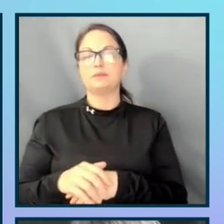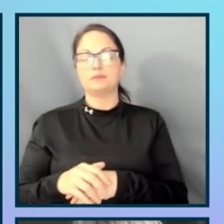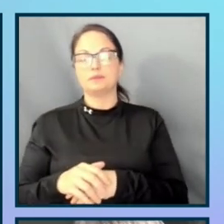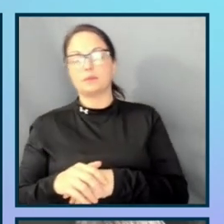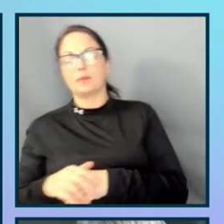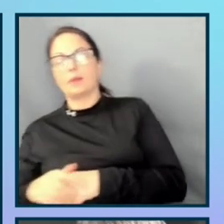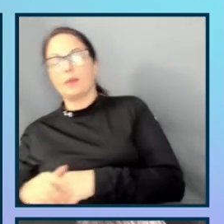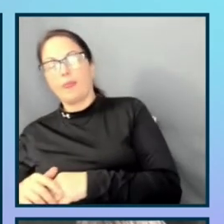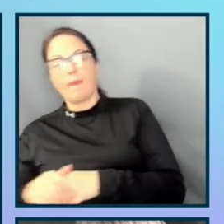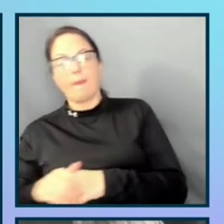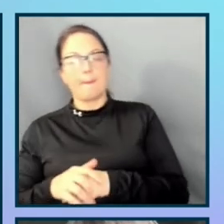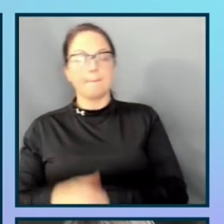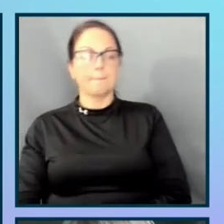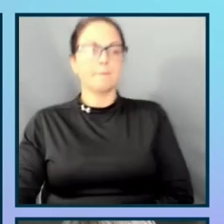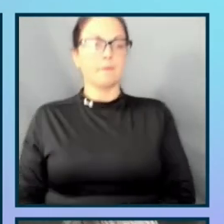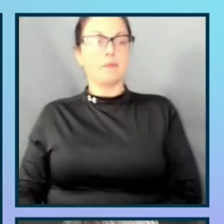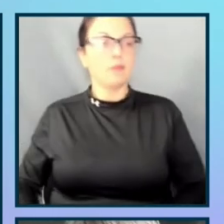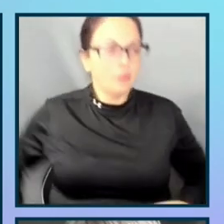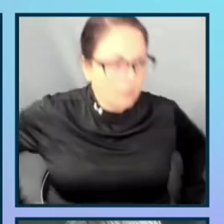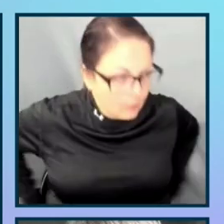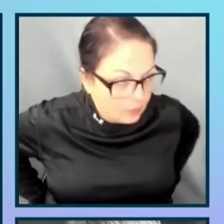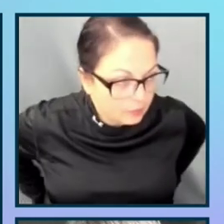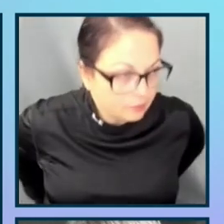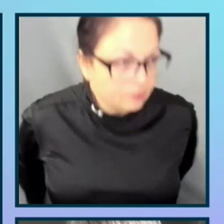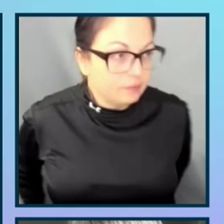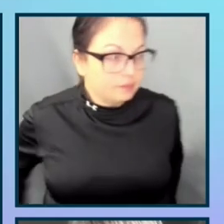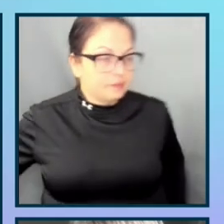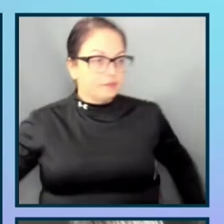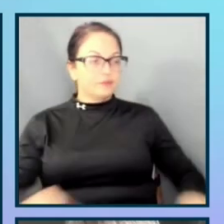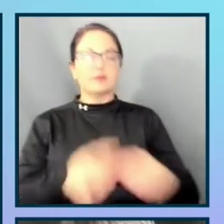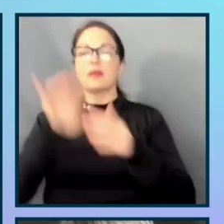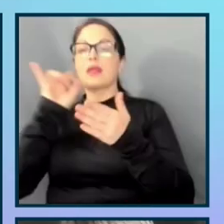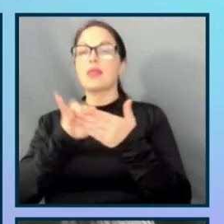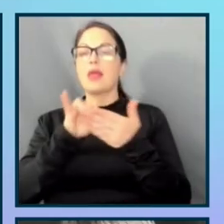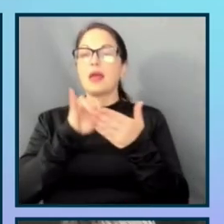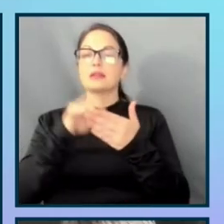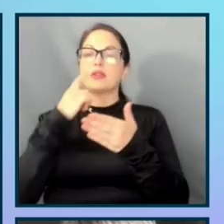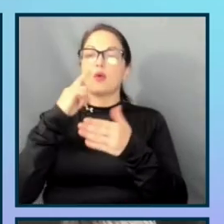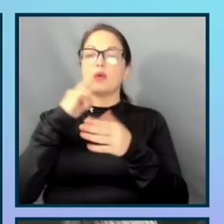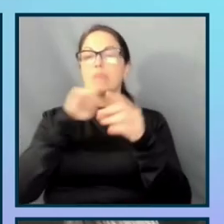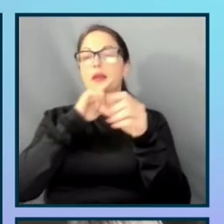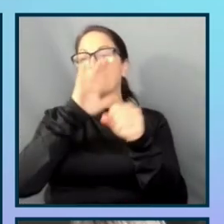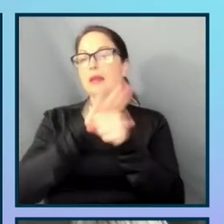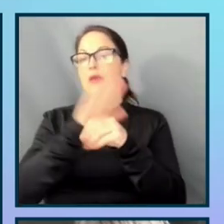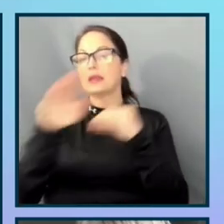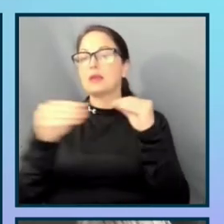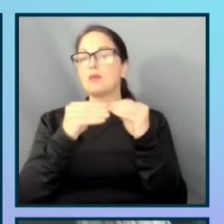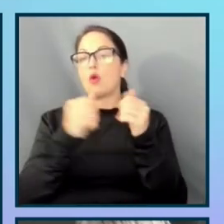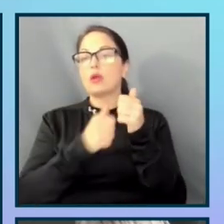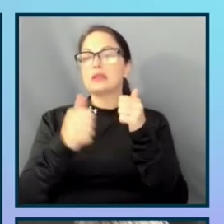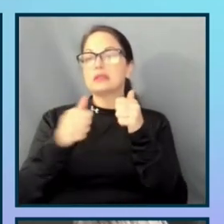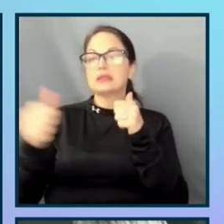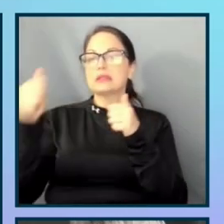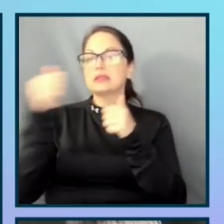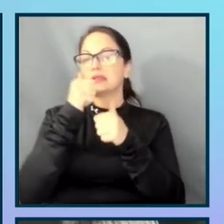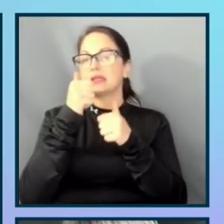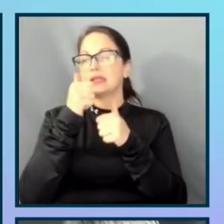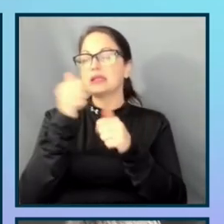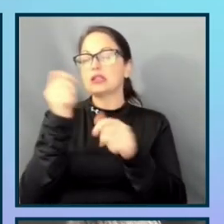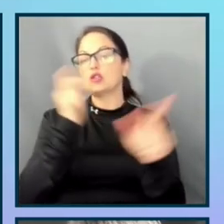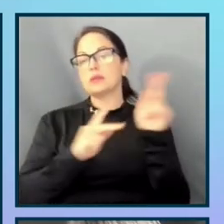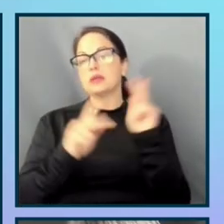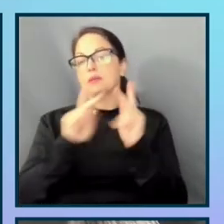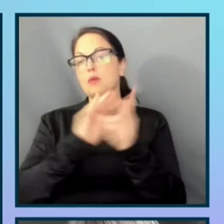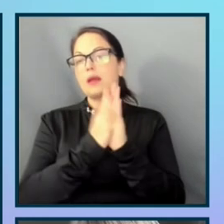goes to the committed. And this is when you start getting the, uh, more senior and, um, executive stakeholders involved.